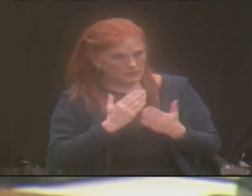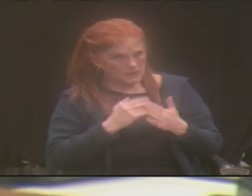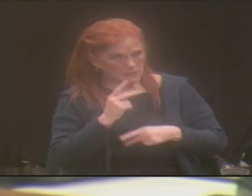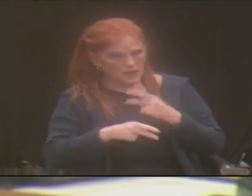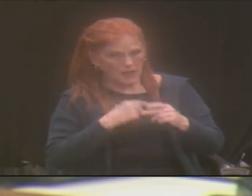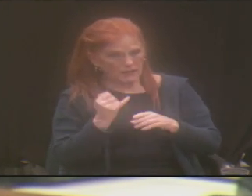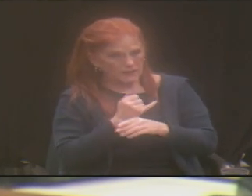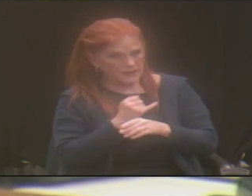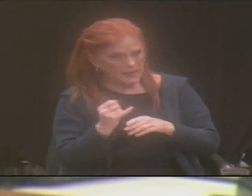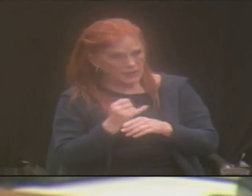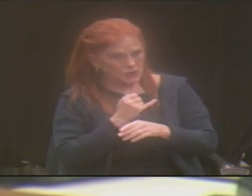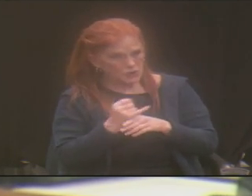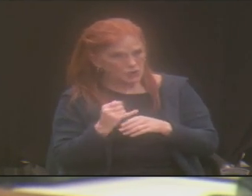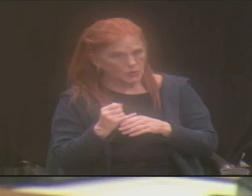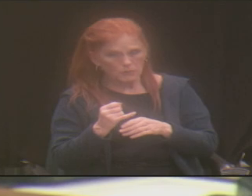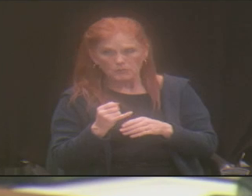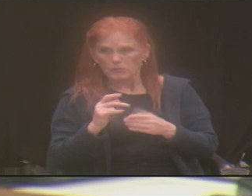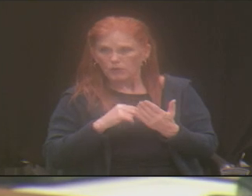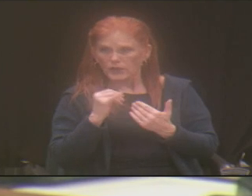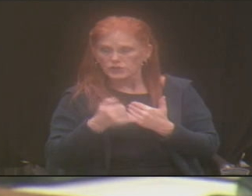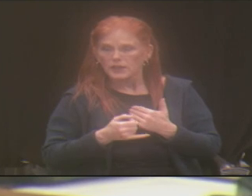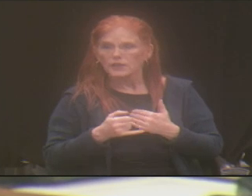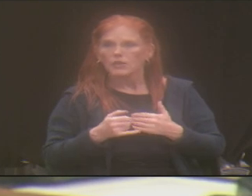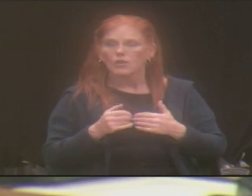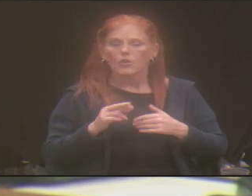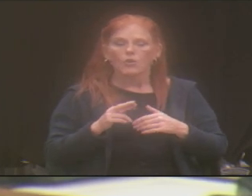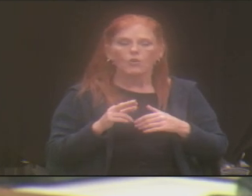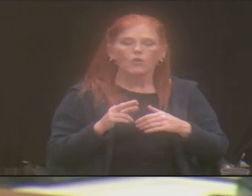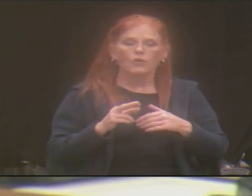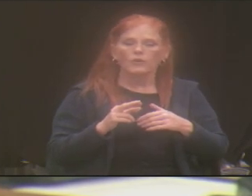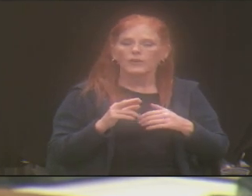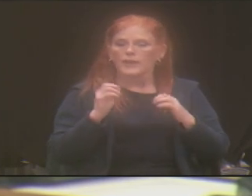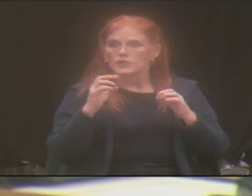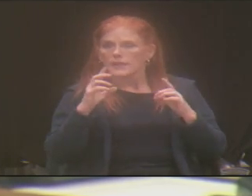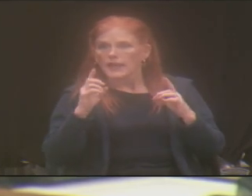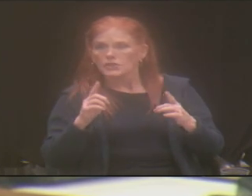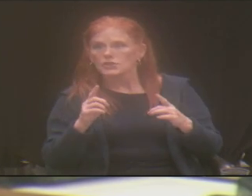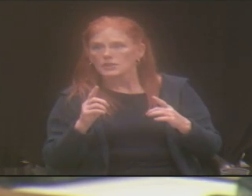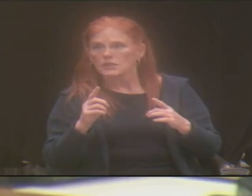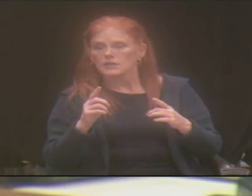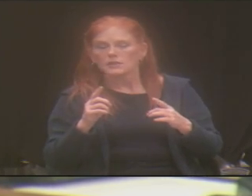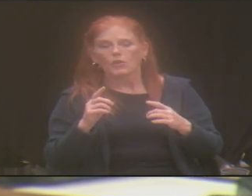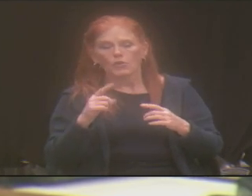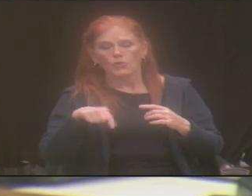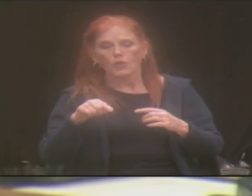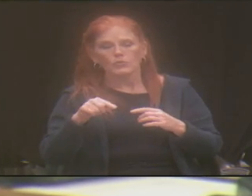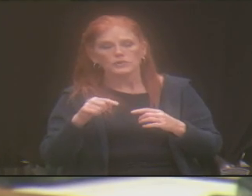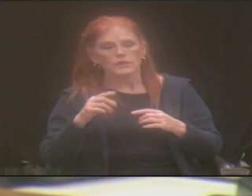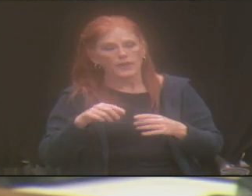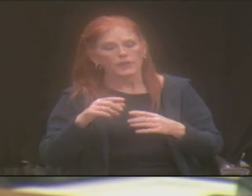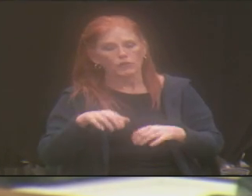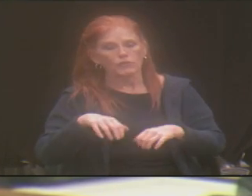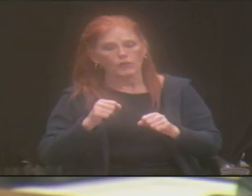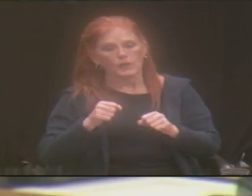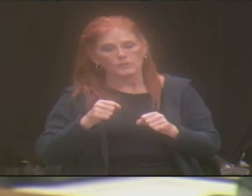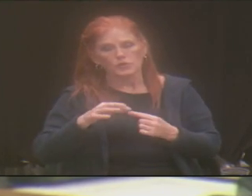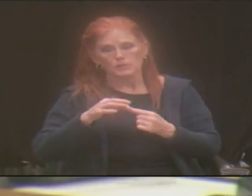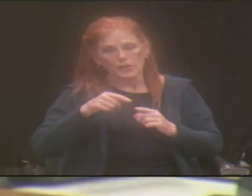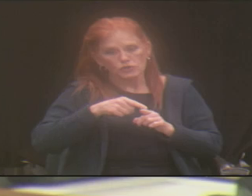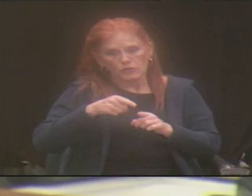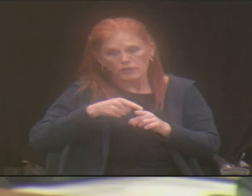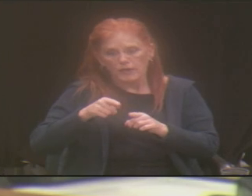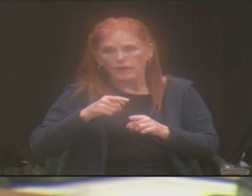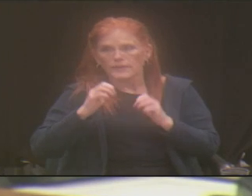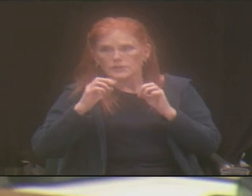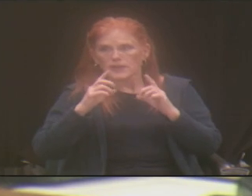How could we look at early education or education that is going into special education areas or nursing